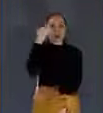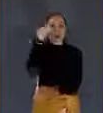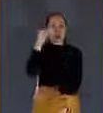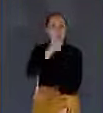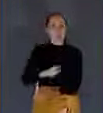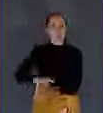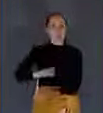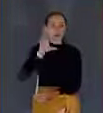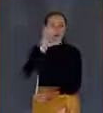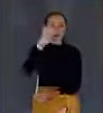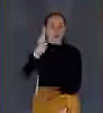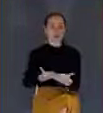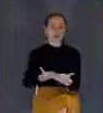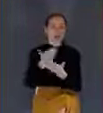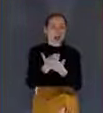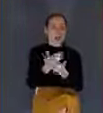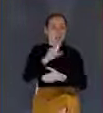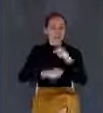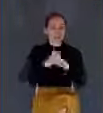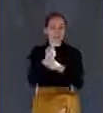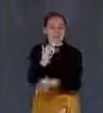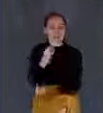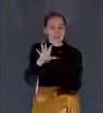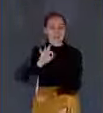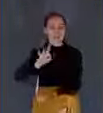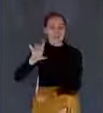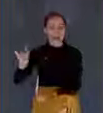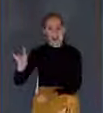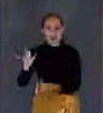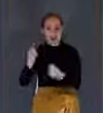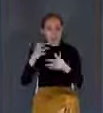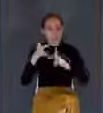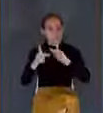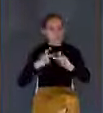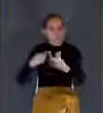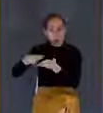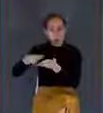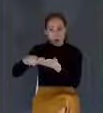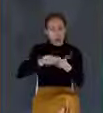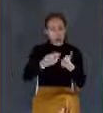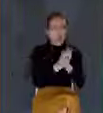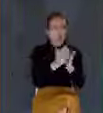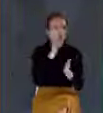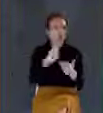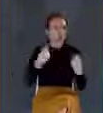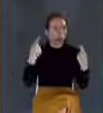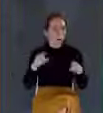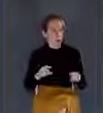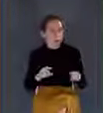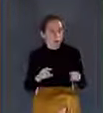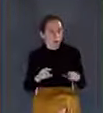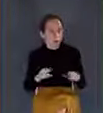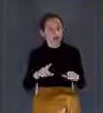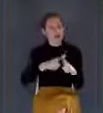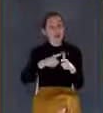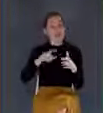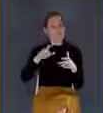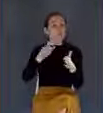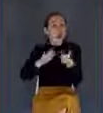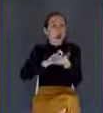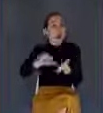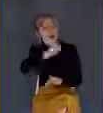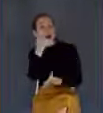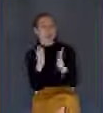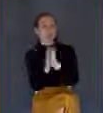That book sold millions. When that didn't happen, he wrote a follow-up book, 89 Reasons Why the Rapture Will Be in 1989.